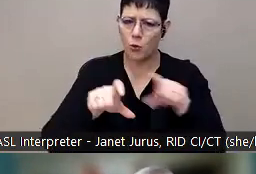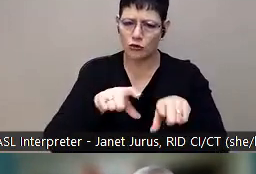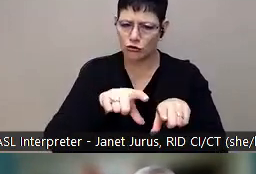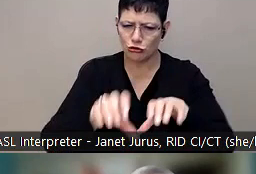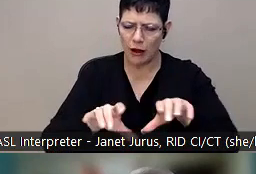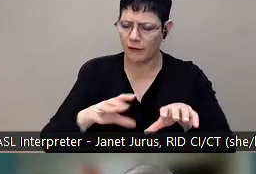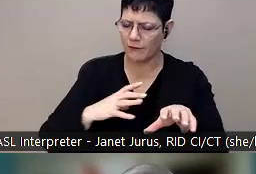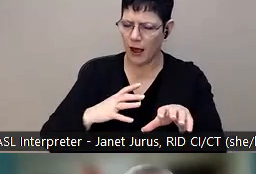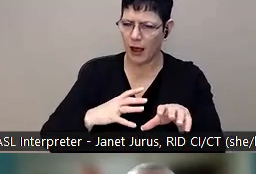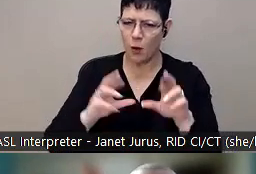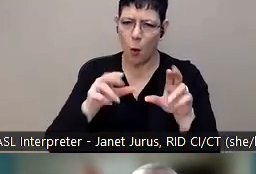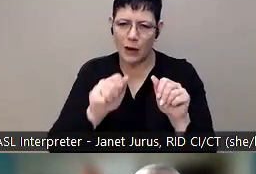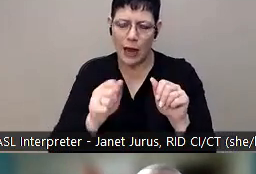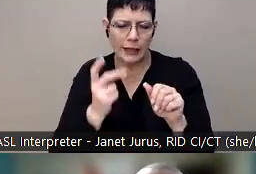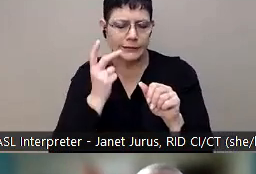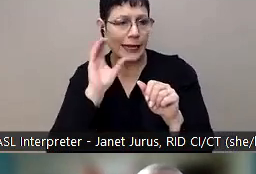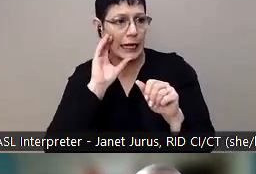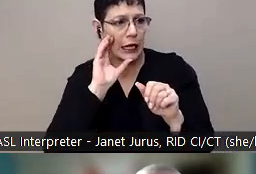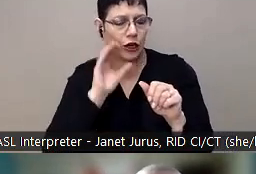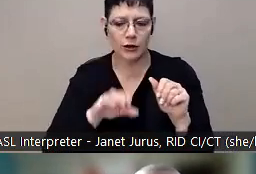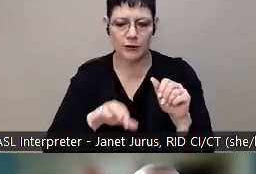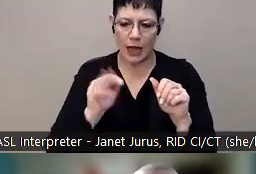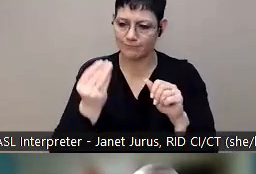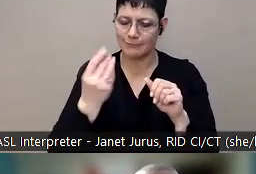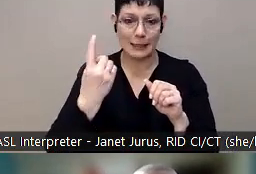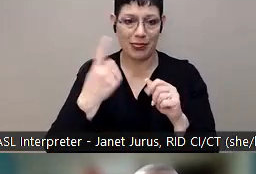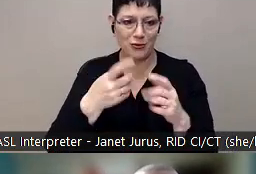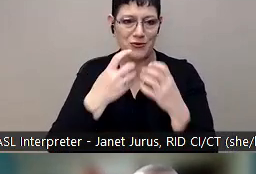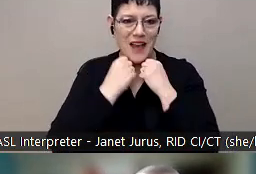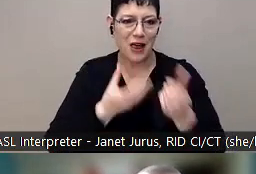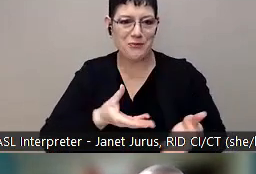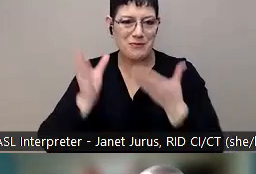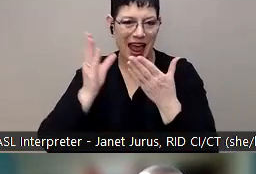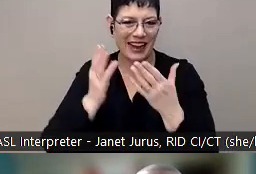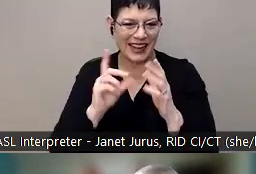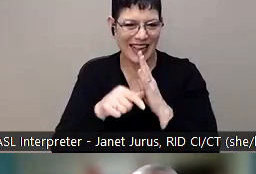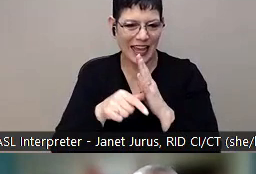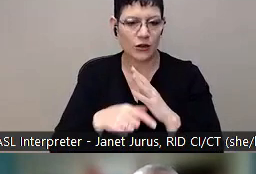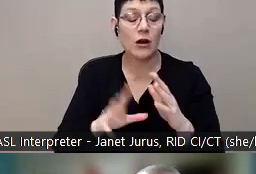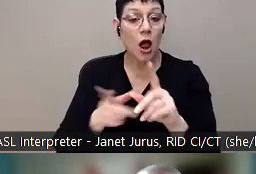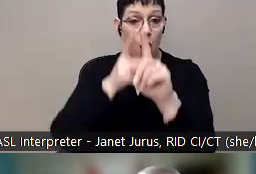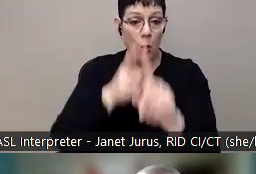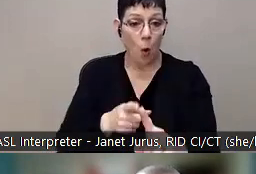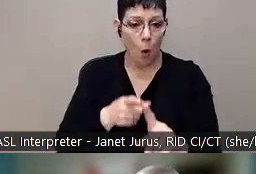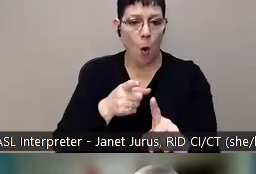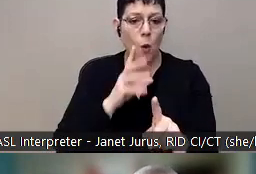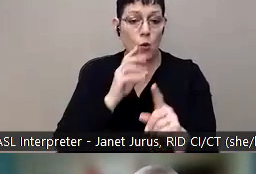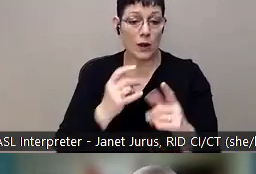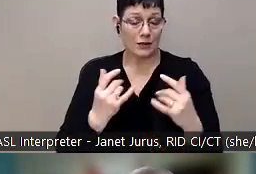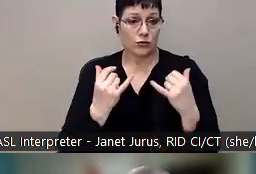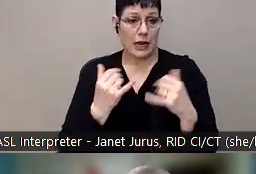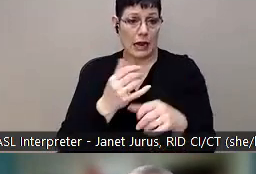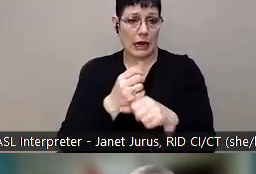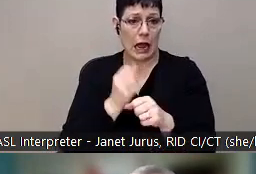hopefully you find something of value during this time. Our objectives today are for you to receive insight into the programming and